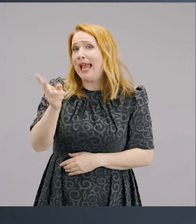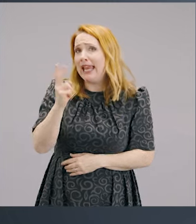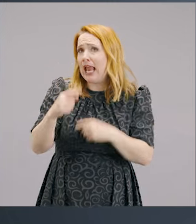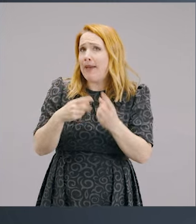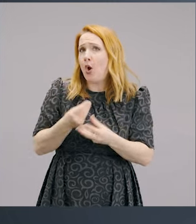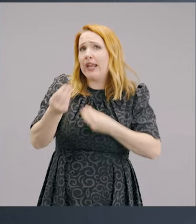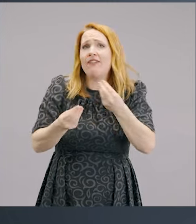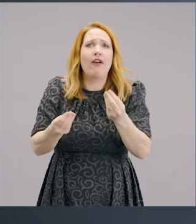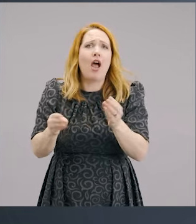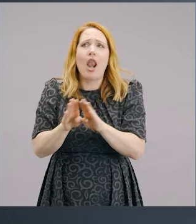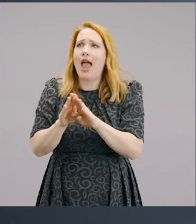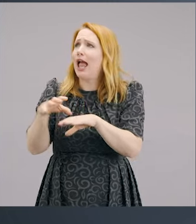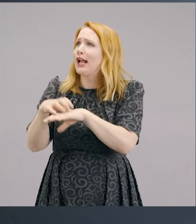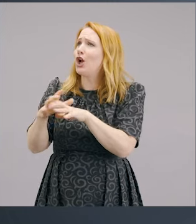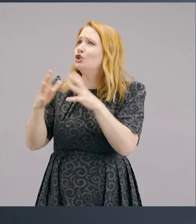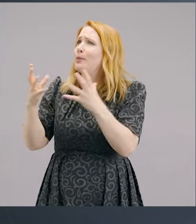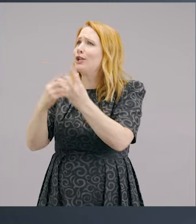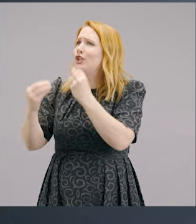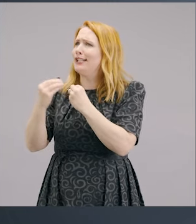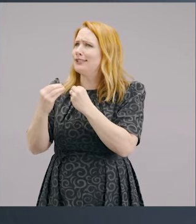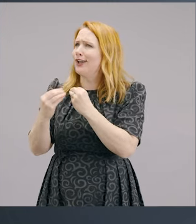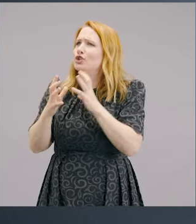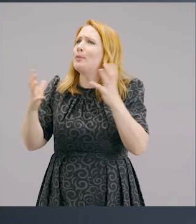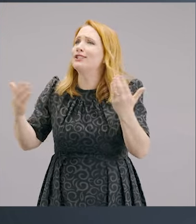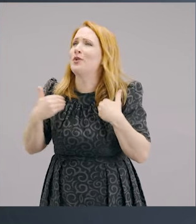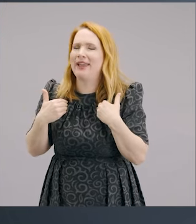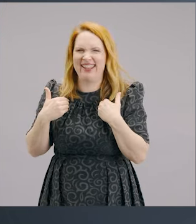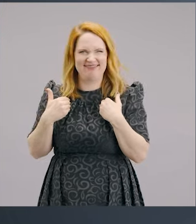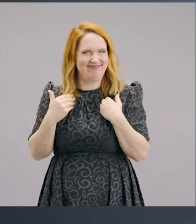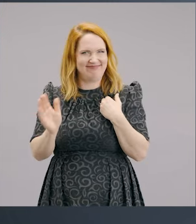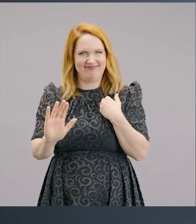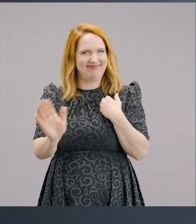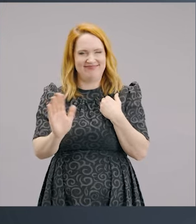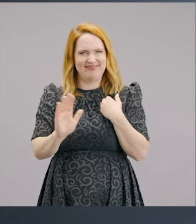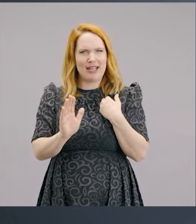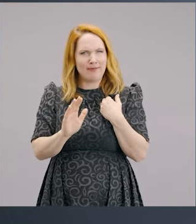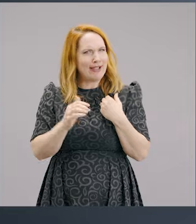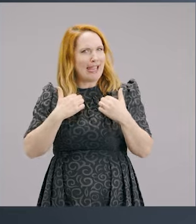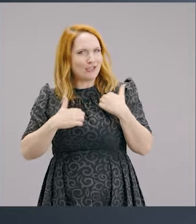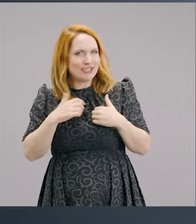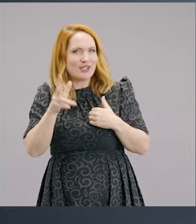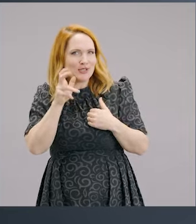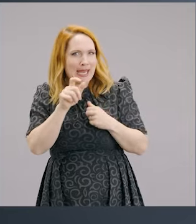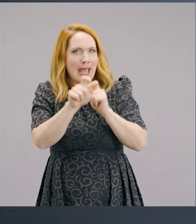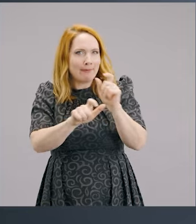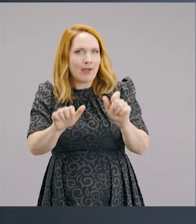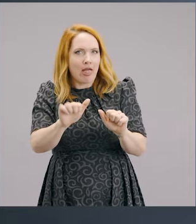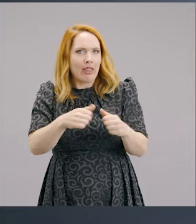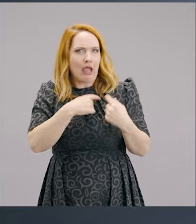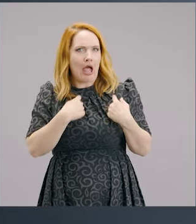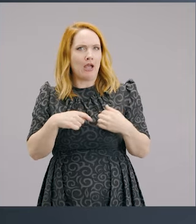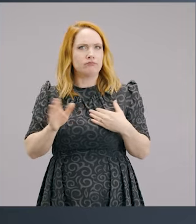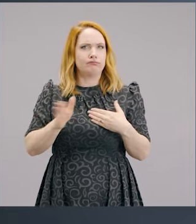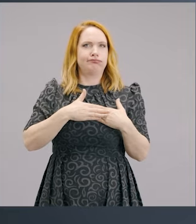it would be like eating too much cake. It would just be too much for me. But isn't it an interesting thing that happens in hearts? I